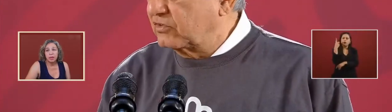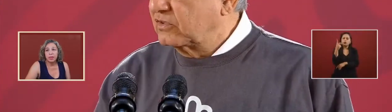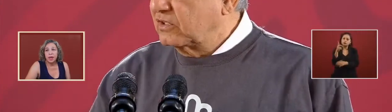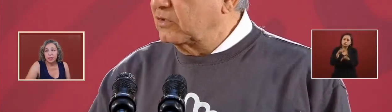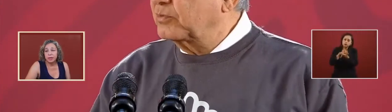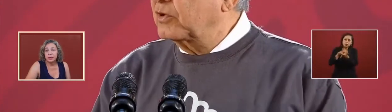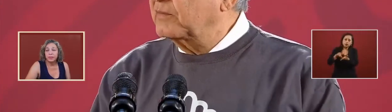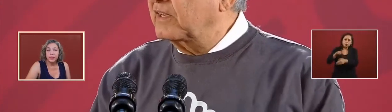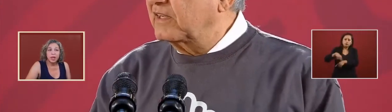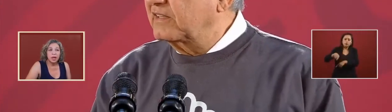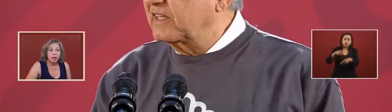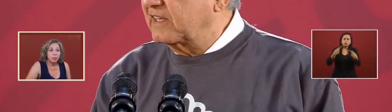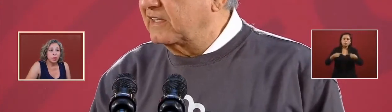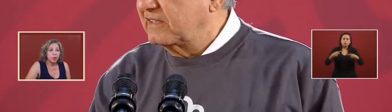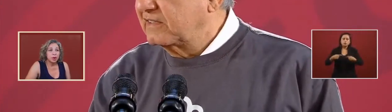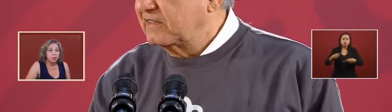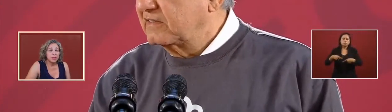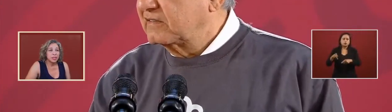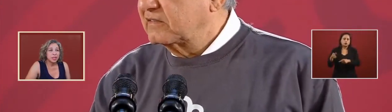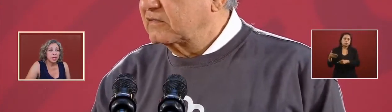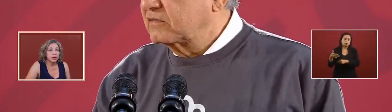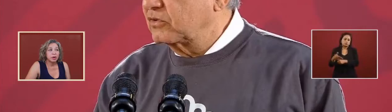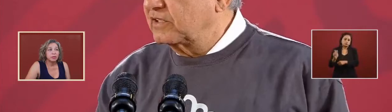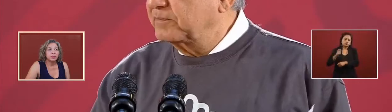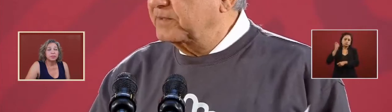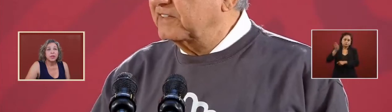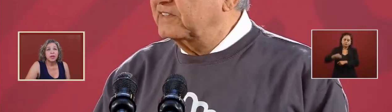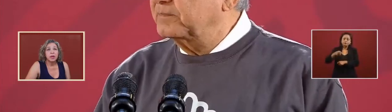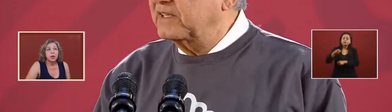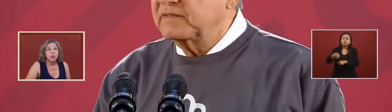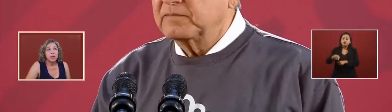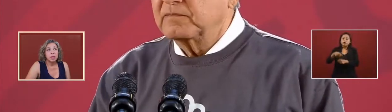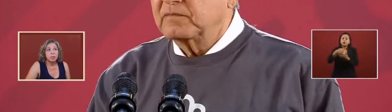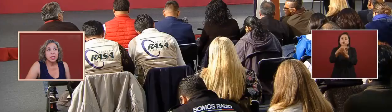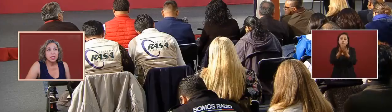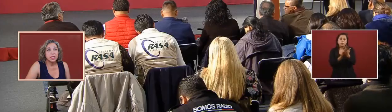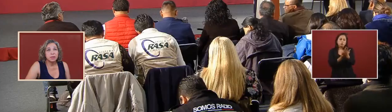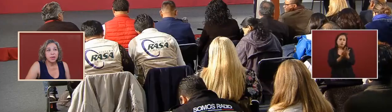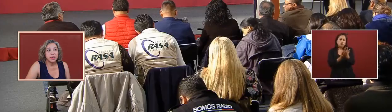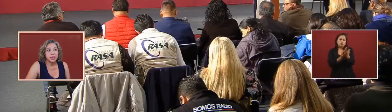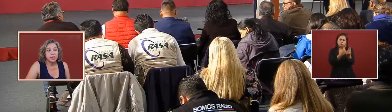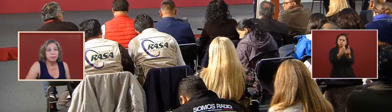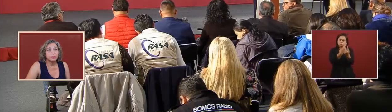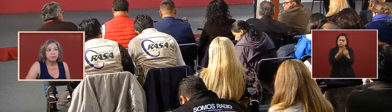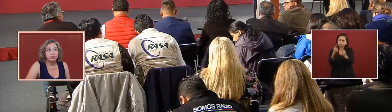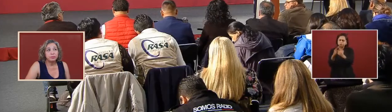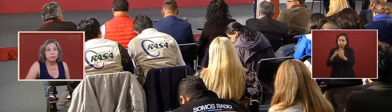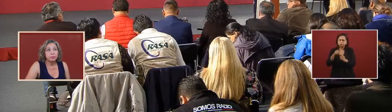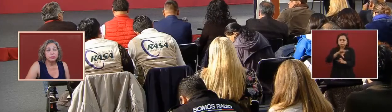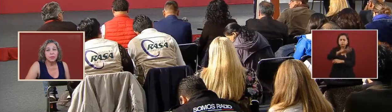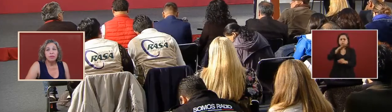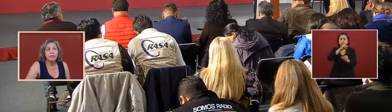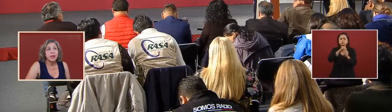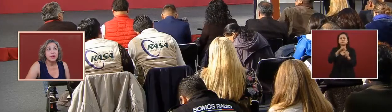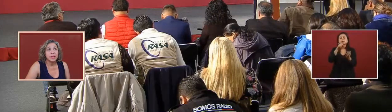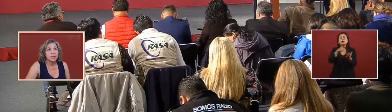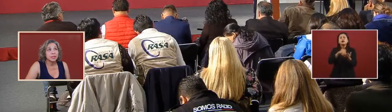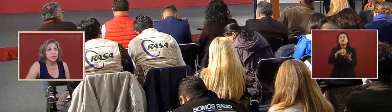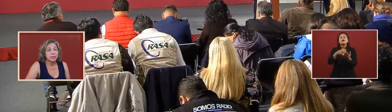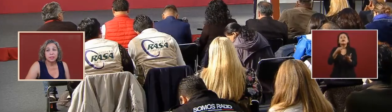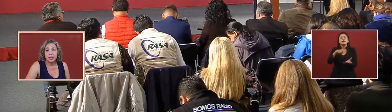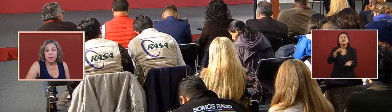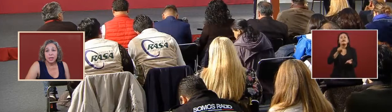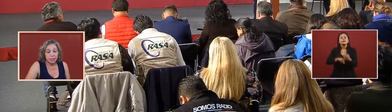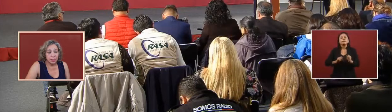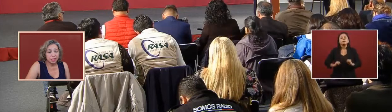working on that a program that's integral where they participate various various